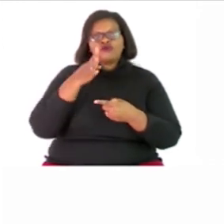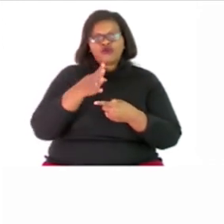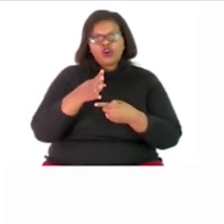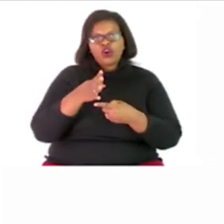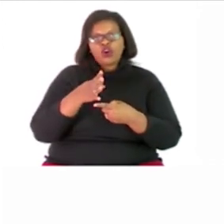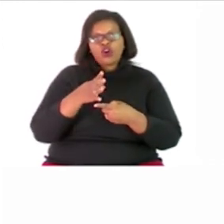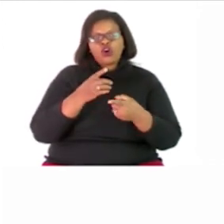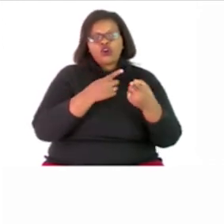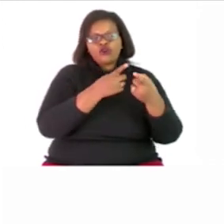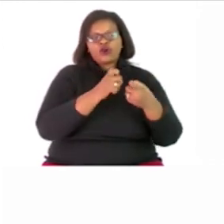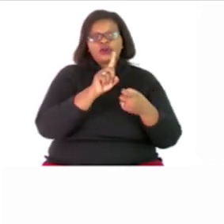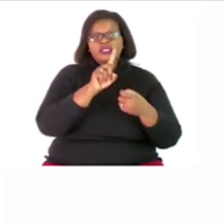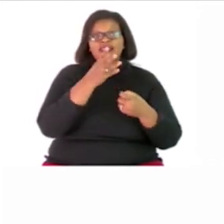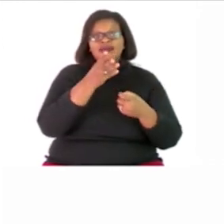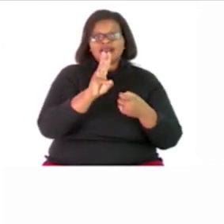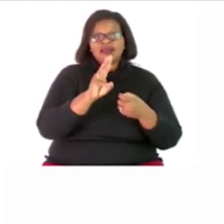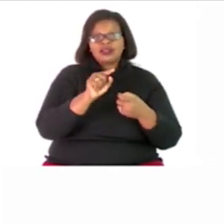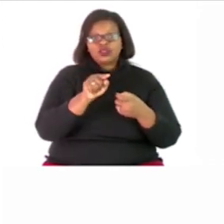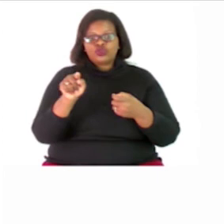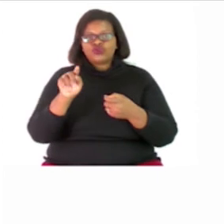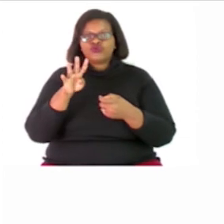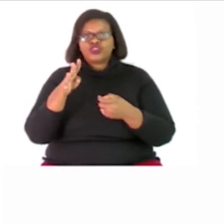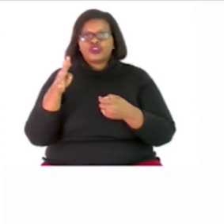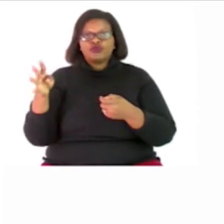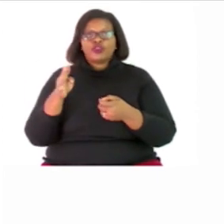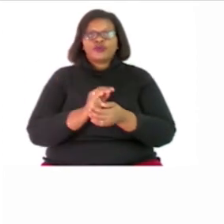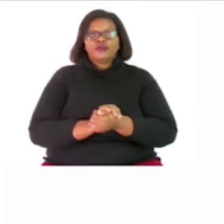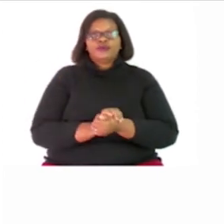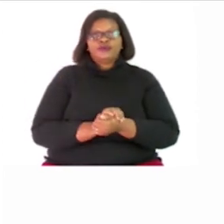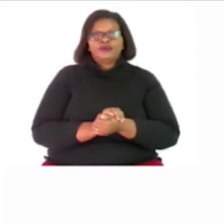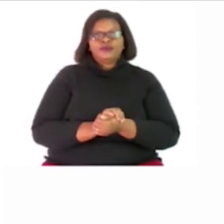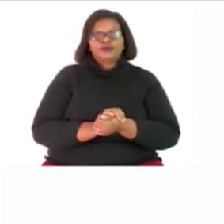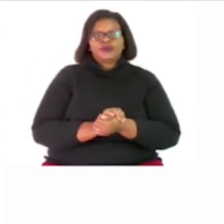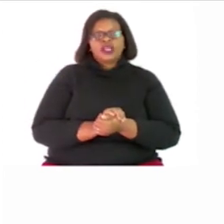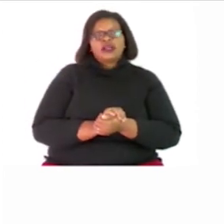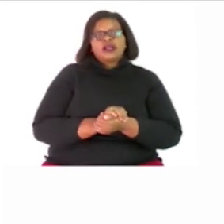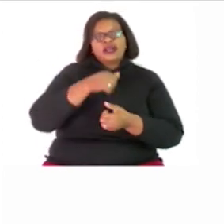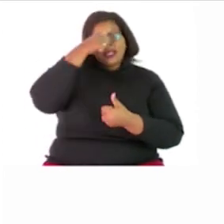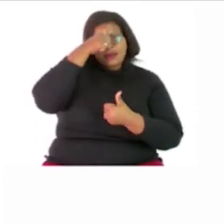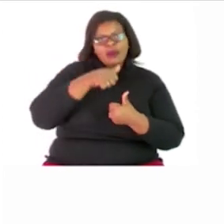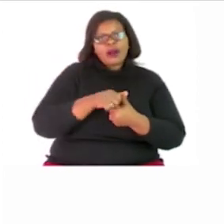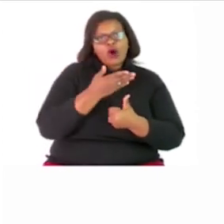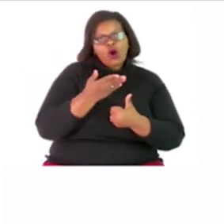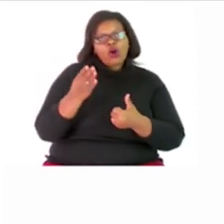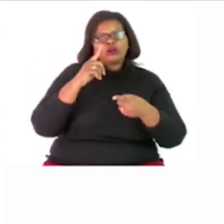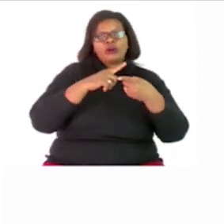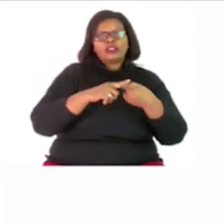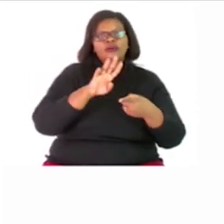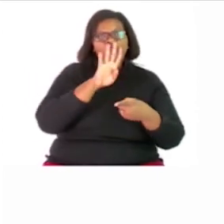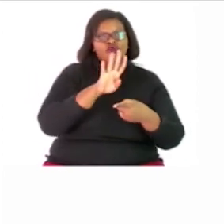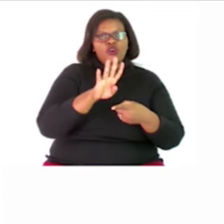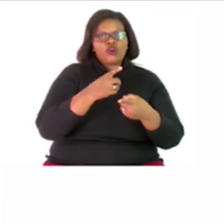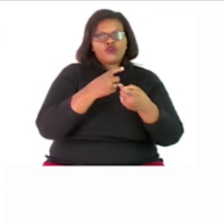from sixteen to forty four so remember all the multiples of four from